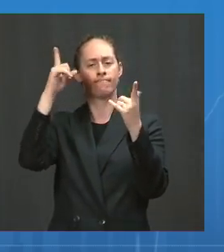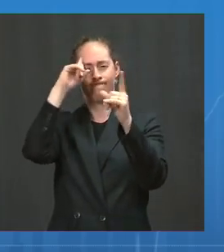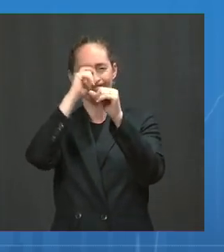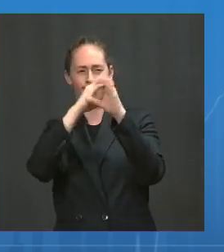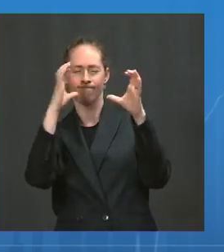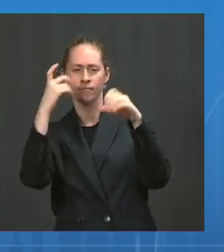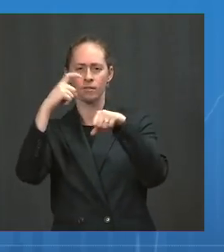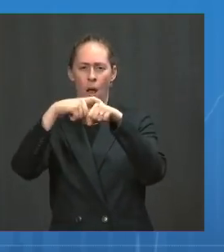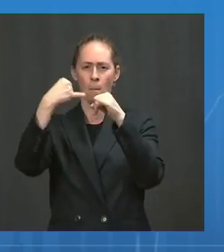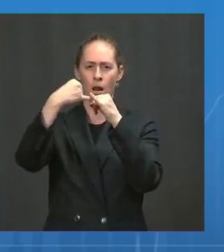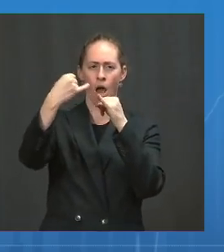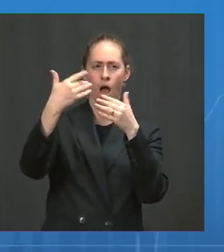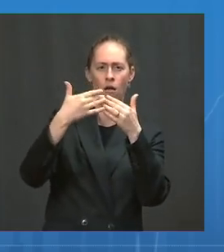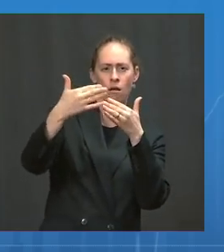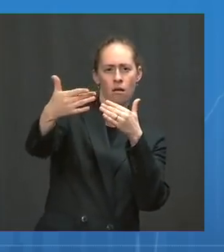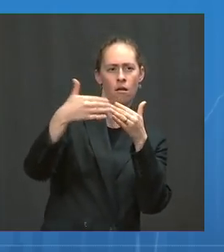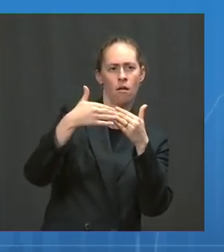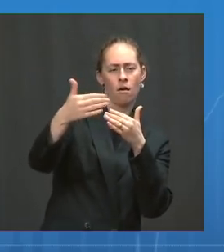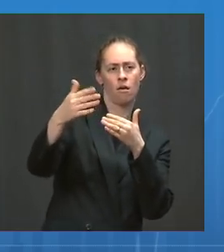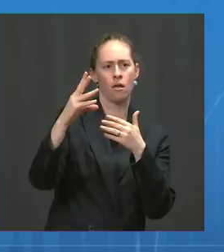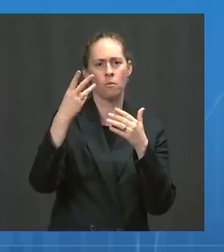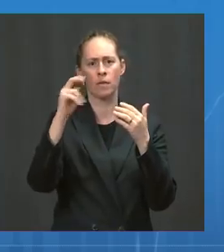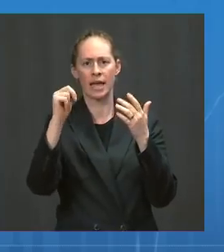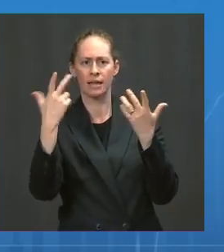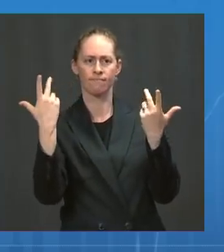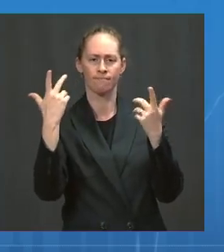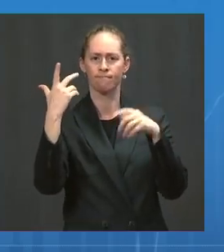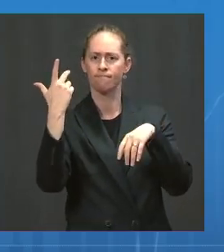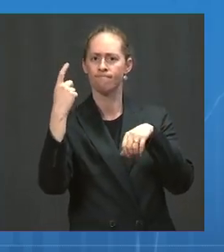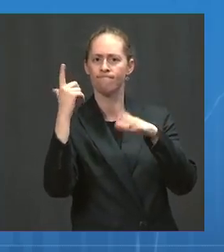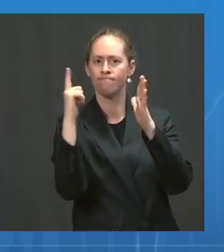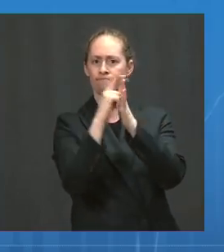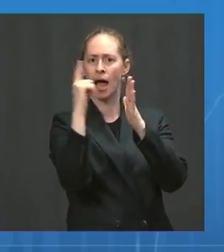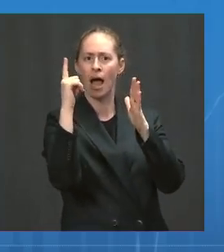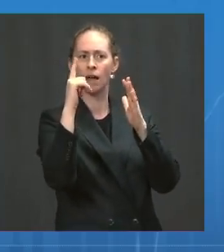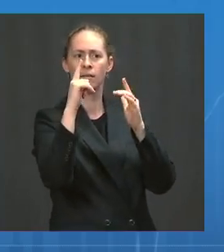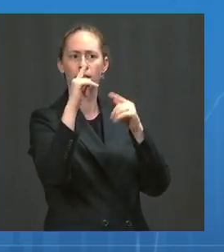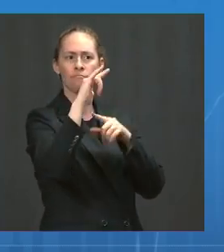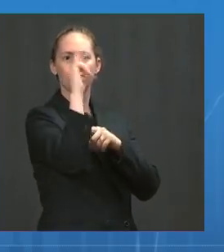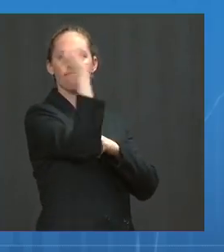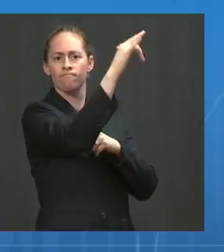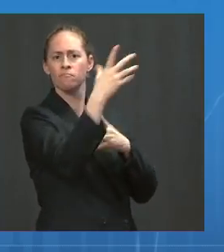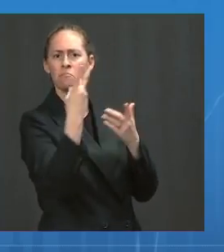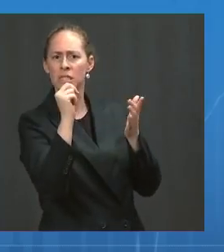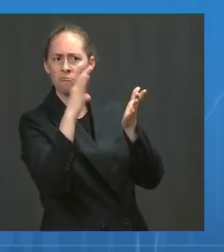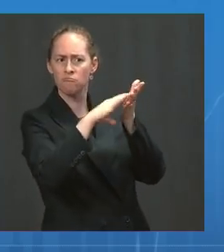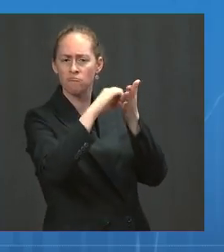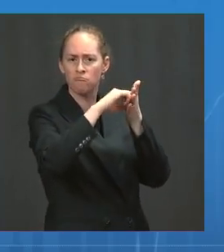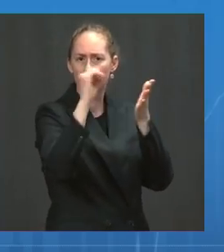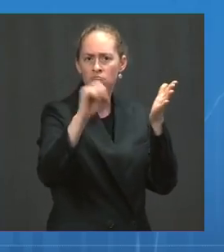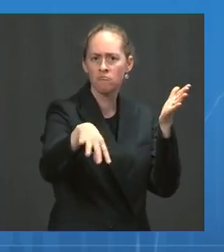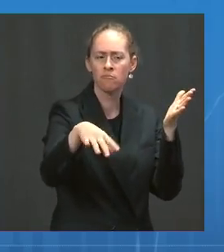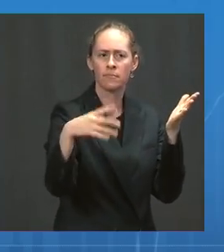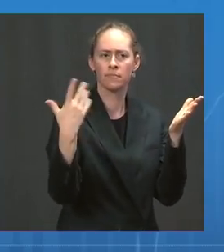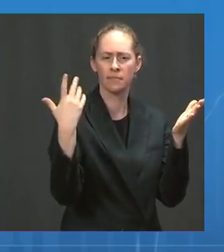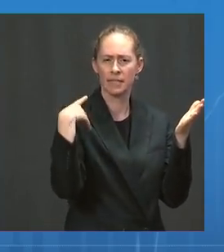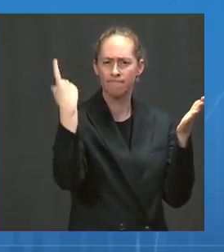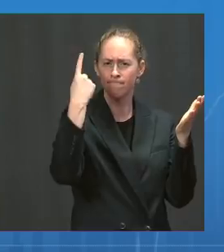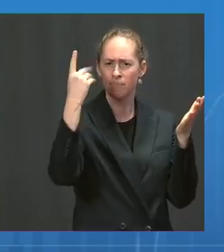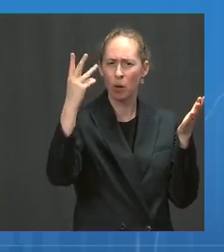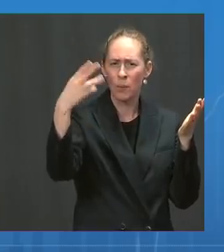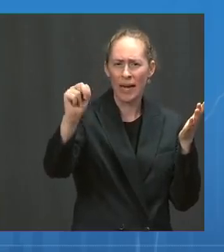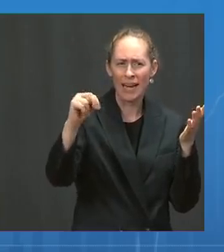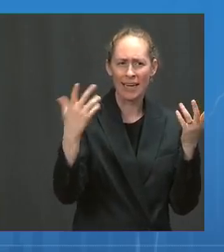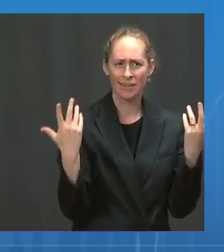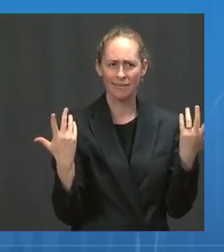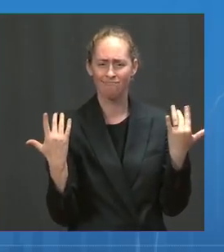travel restrictions in the next couple of days. I was hoping you can talk about the objective metrics that you're looking to present to the President and for when